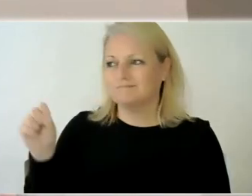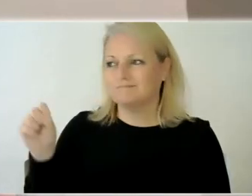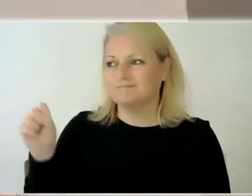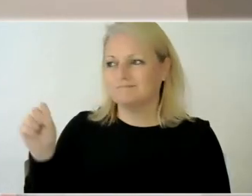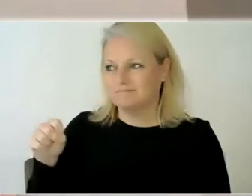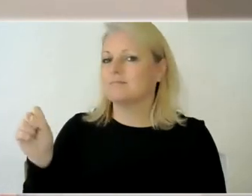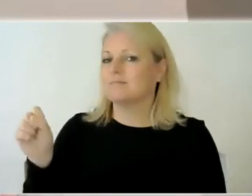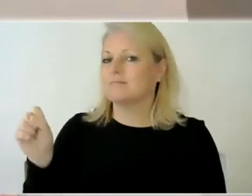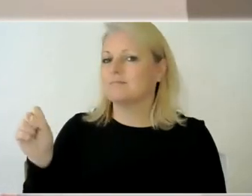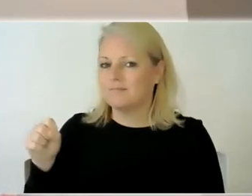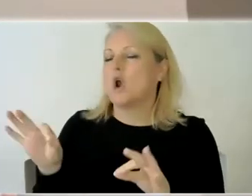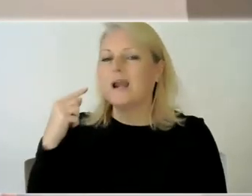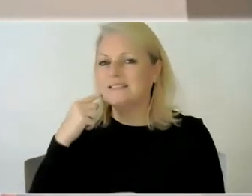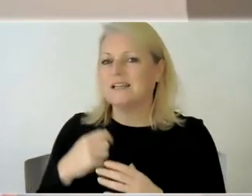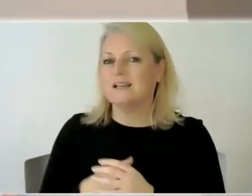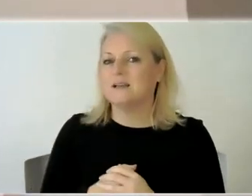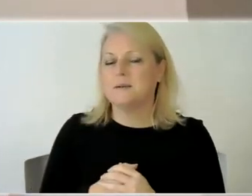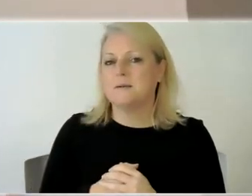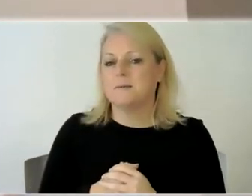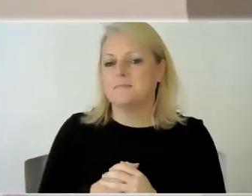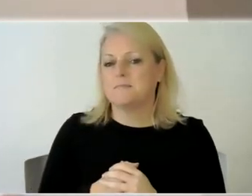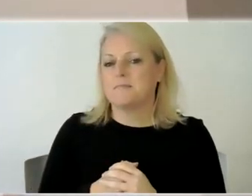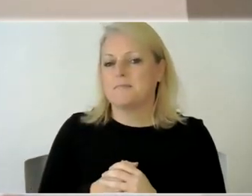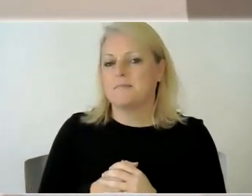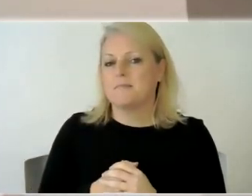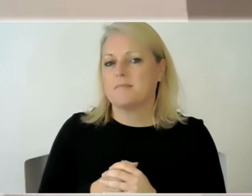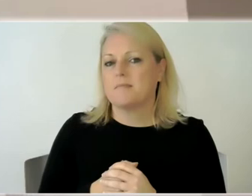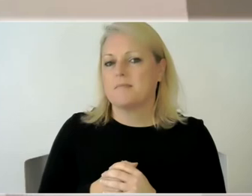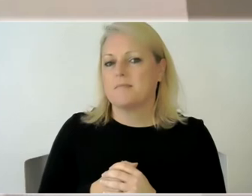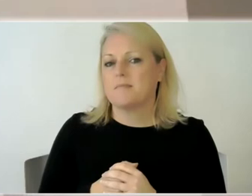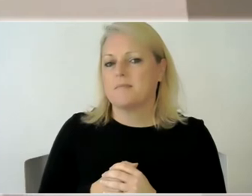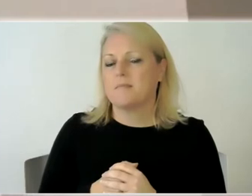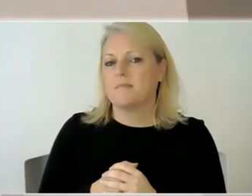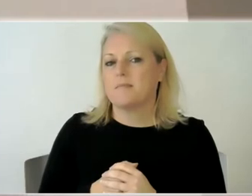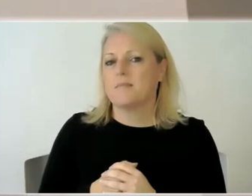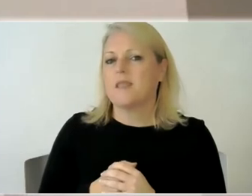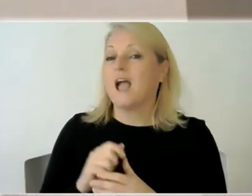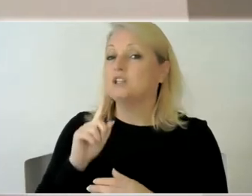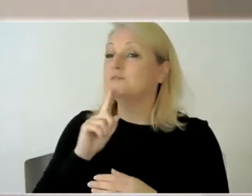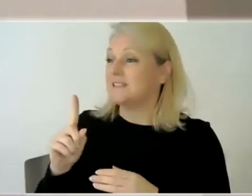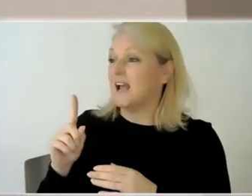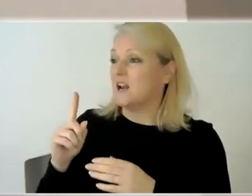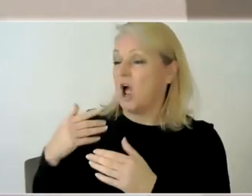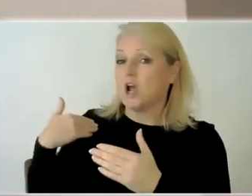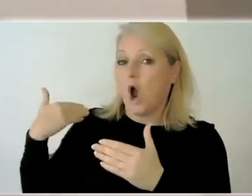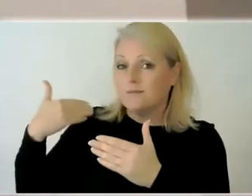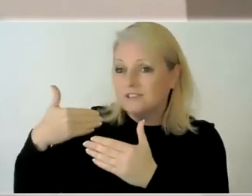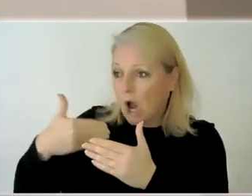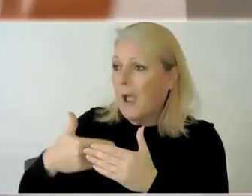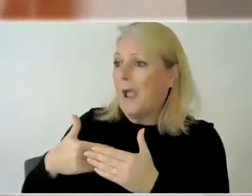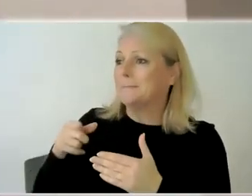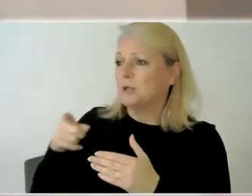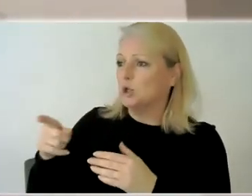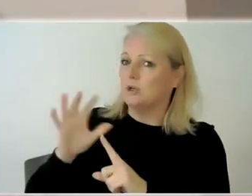of let that go um and you sort of you touched on that it's over time you've been able to work on that um